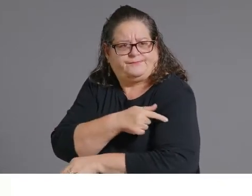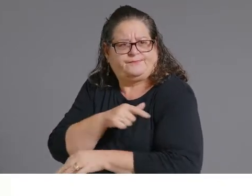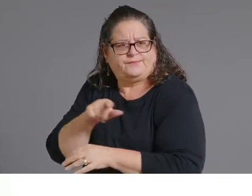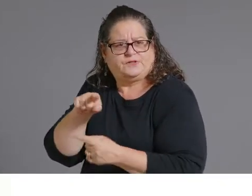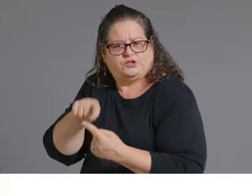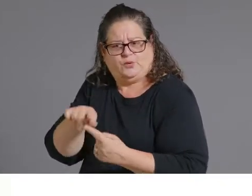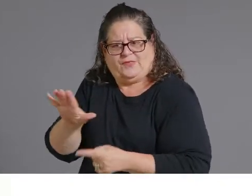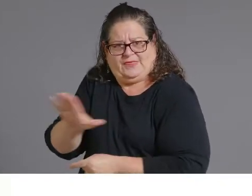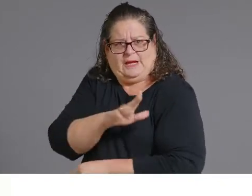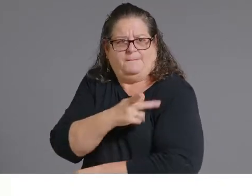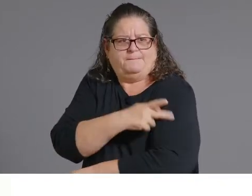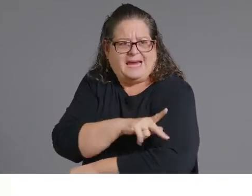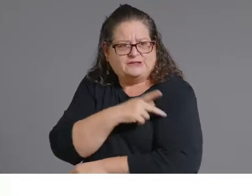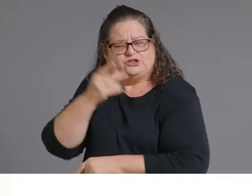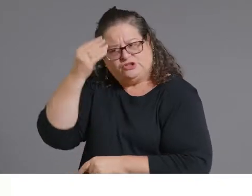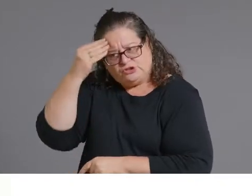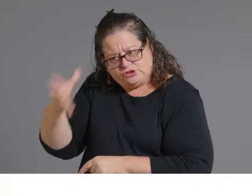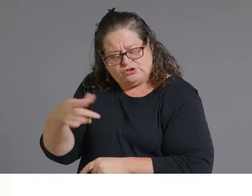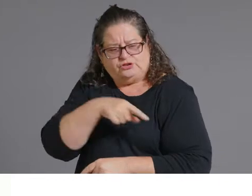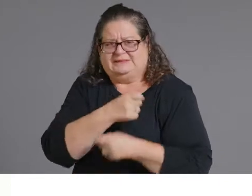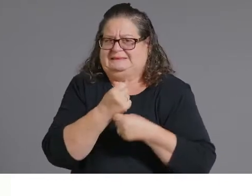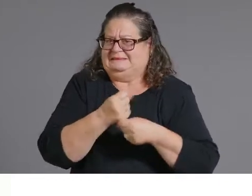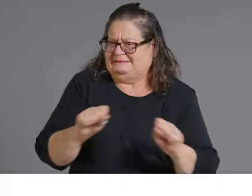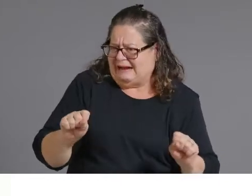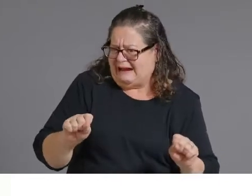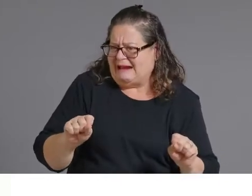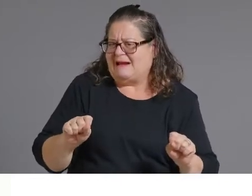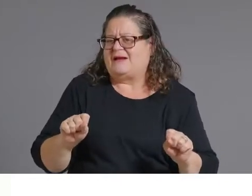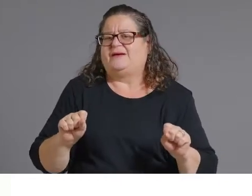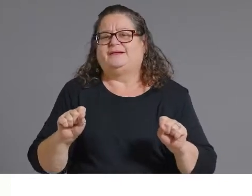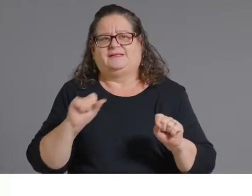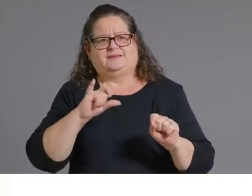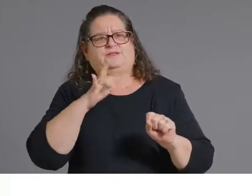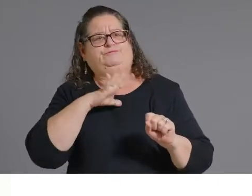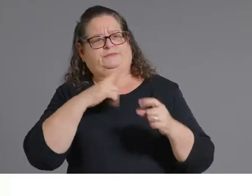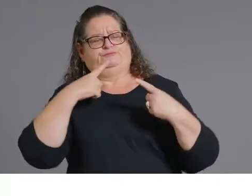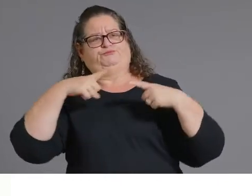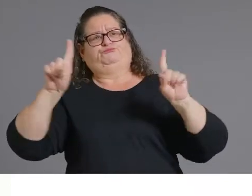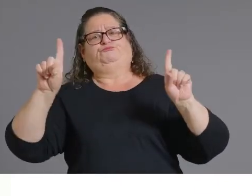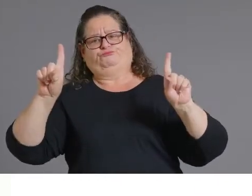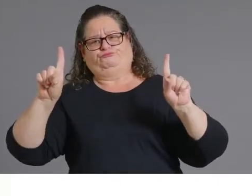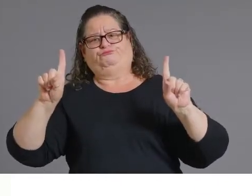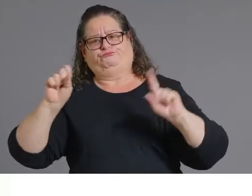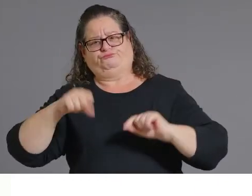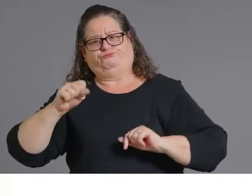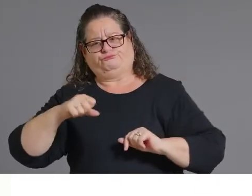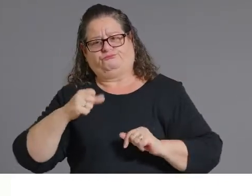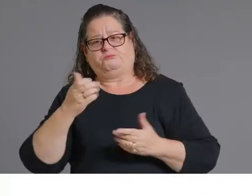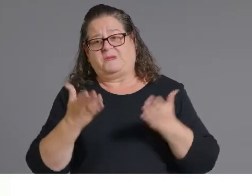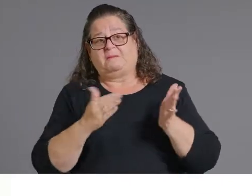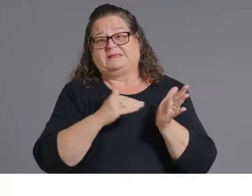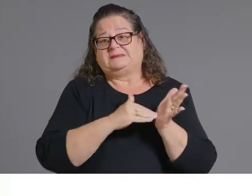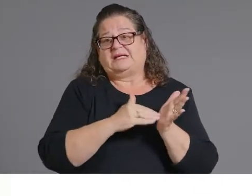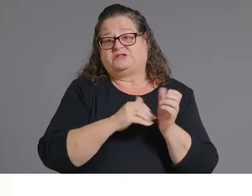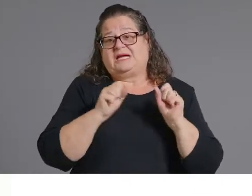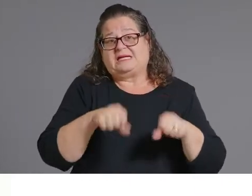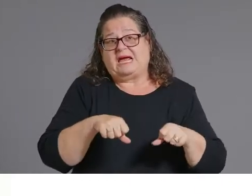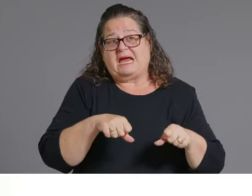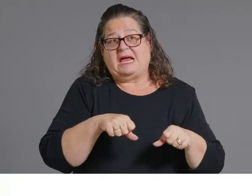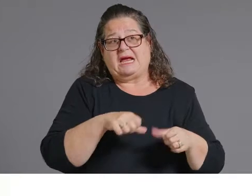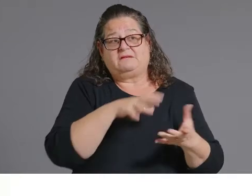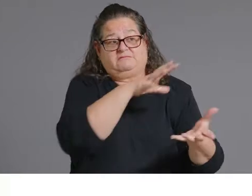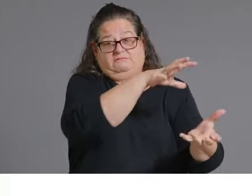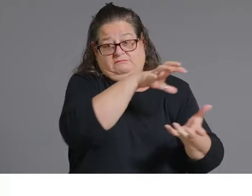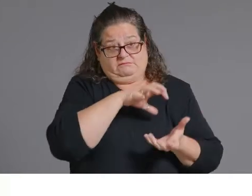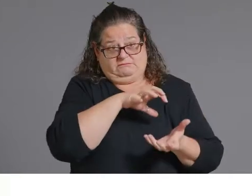and effective and potentially offer the vaccine in their office to their patients so to to provide that